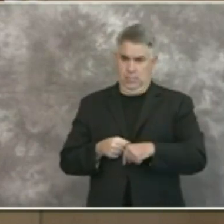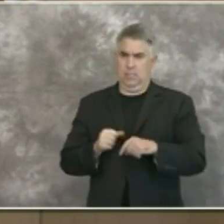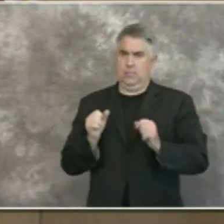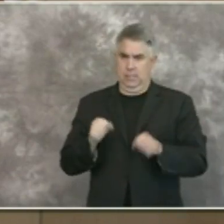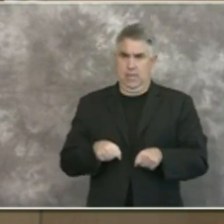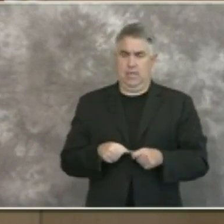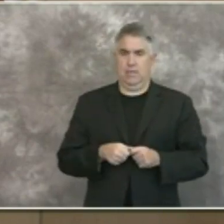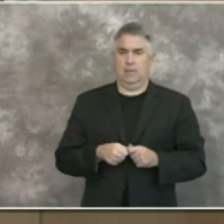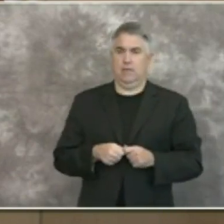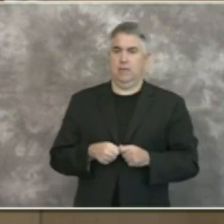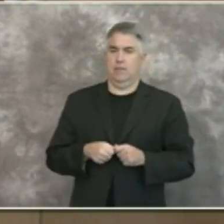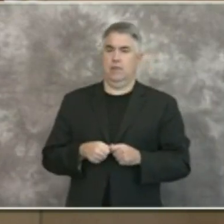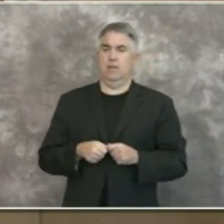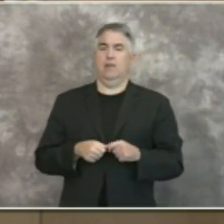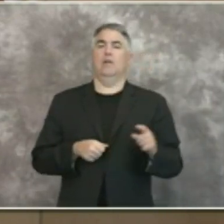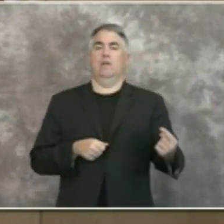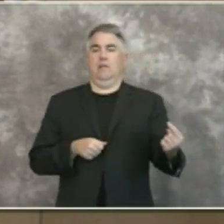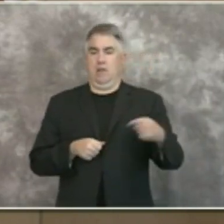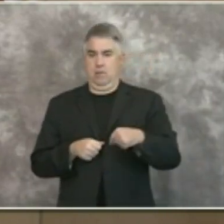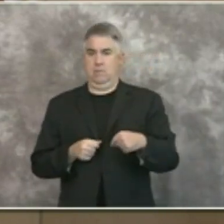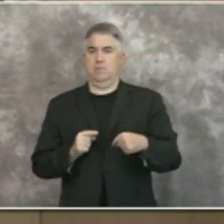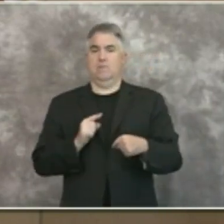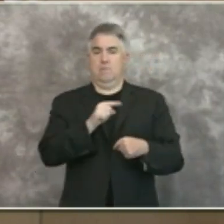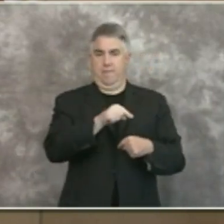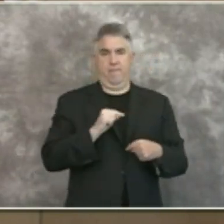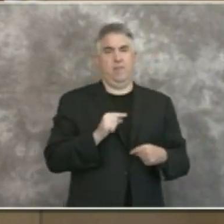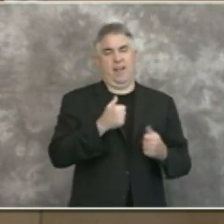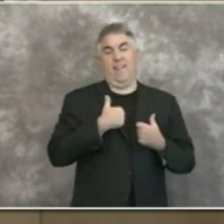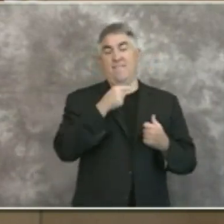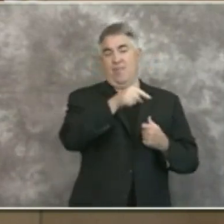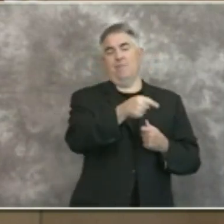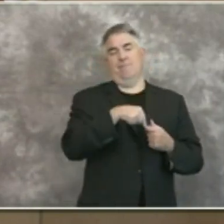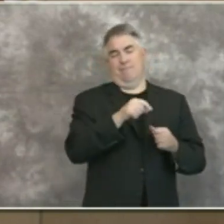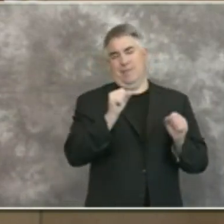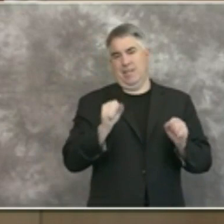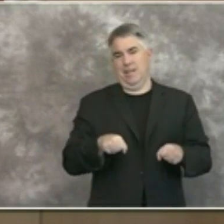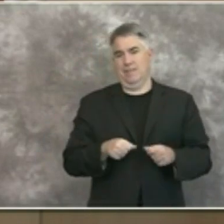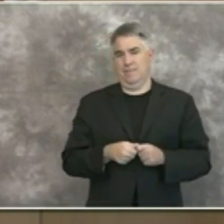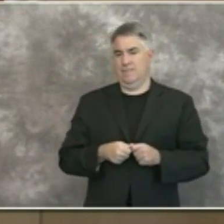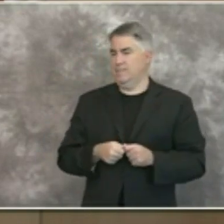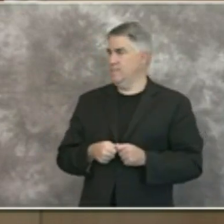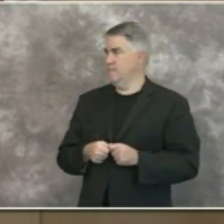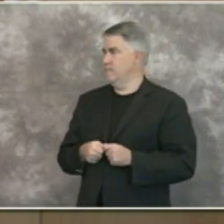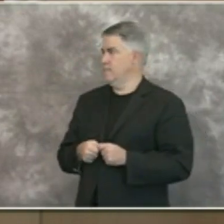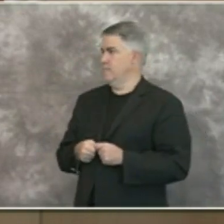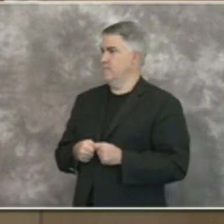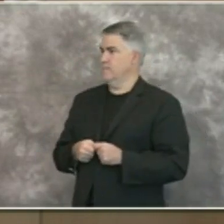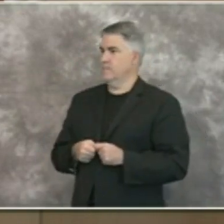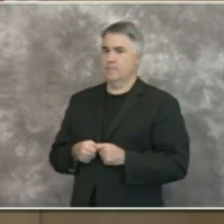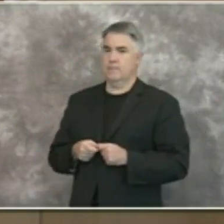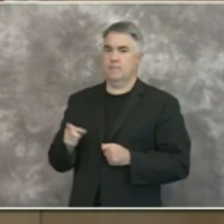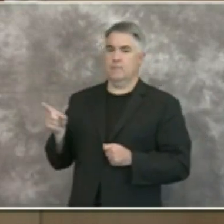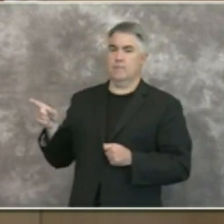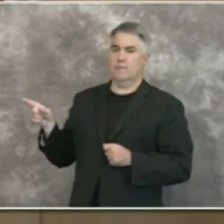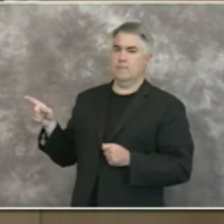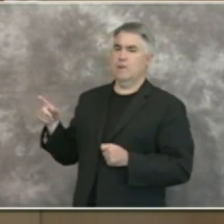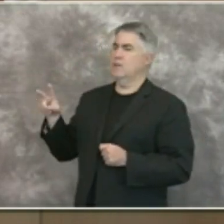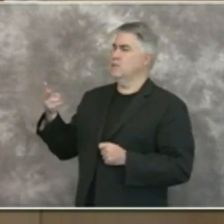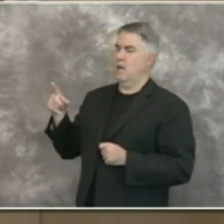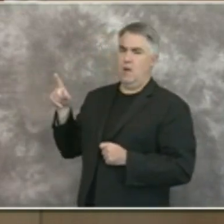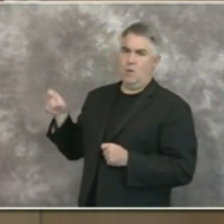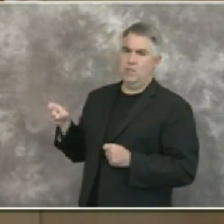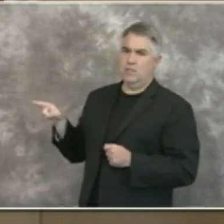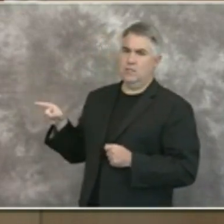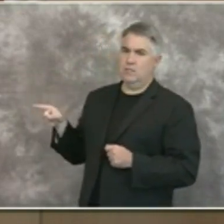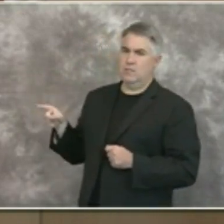are currently crossing back and forward uh across the border and she was kind of following up with do you have any updates on